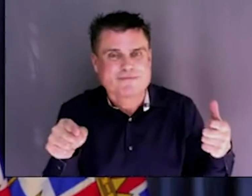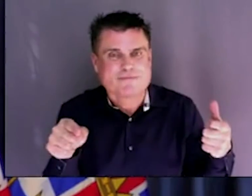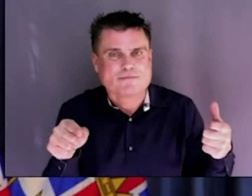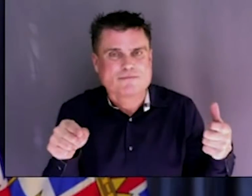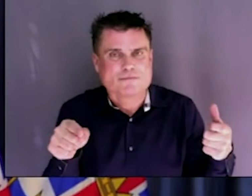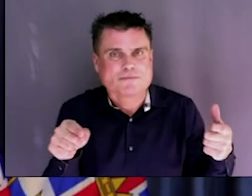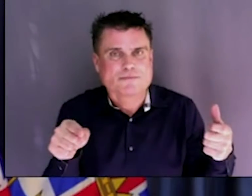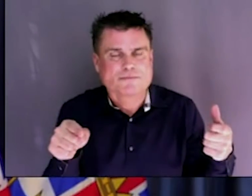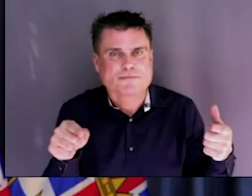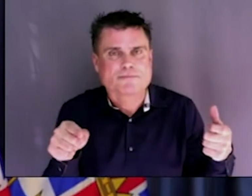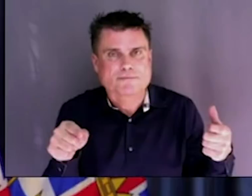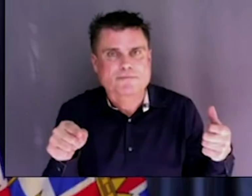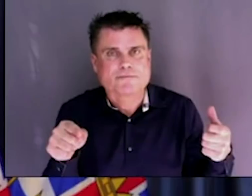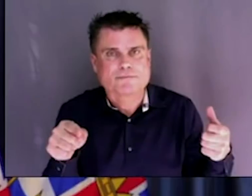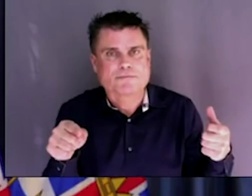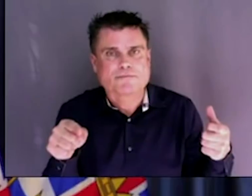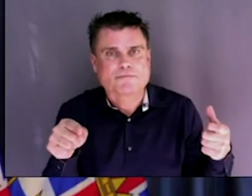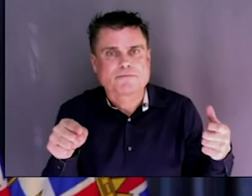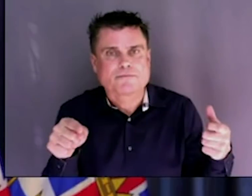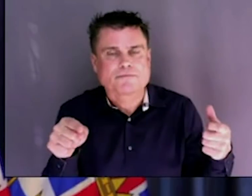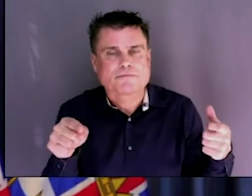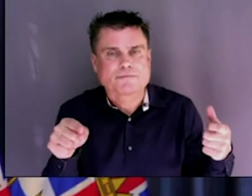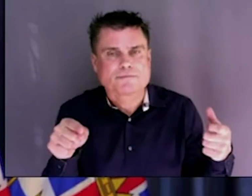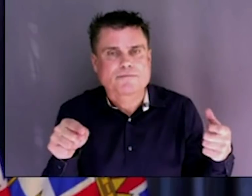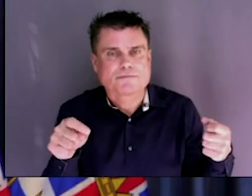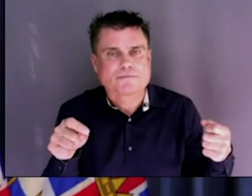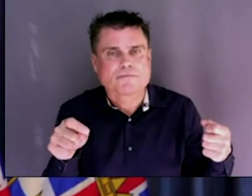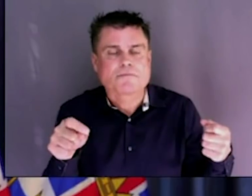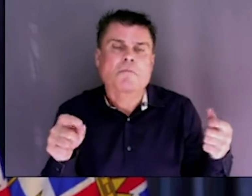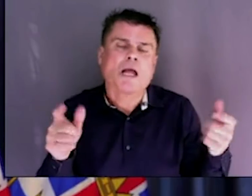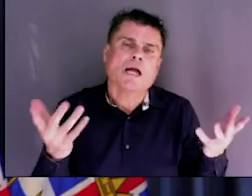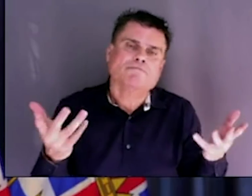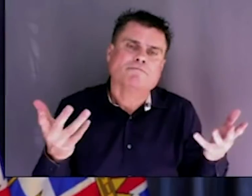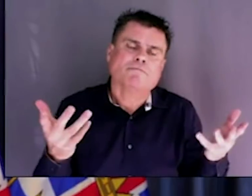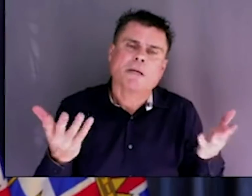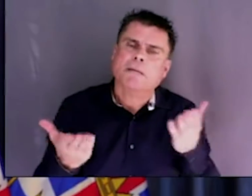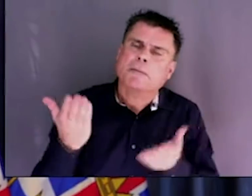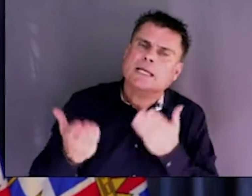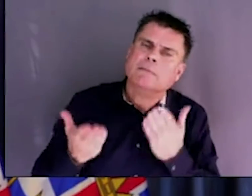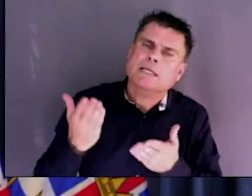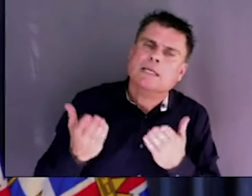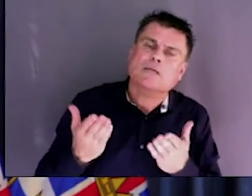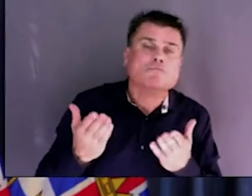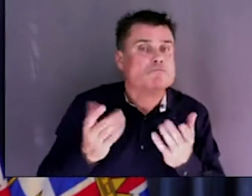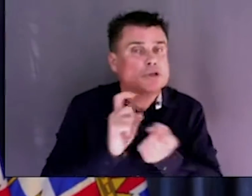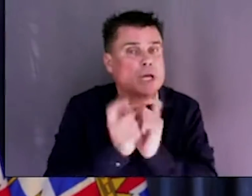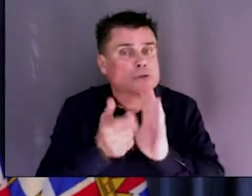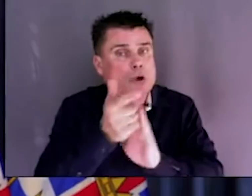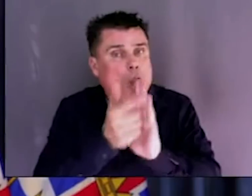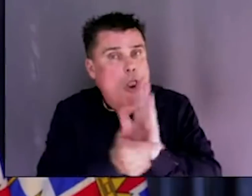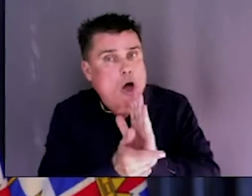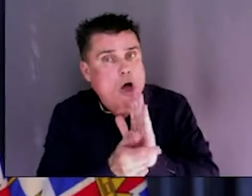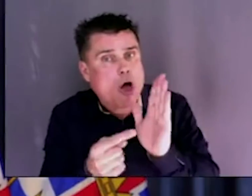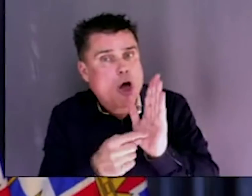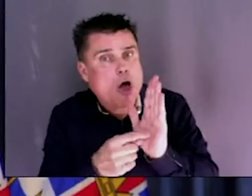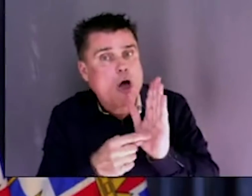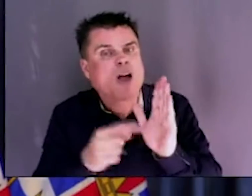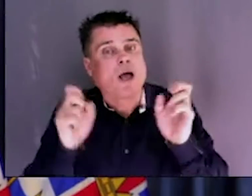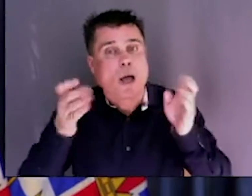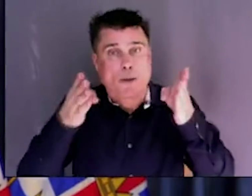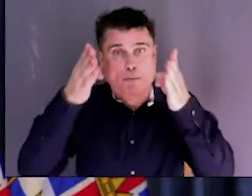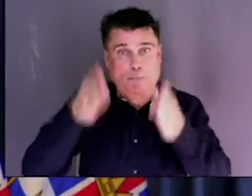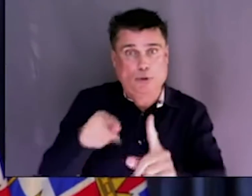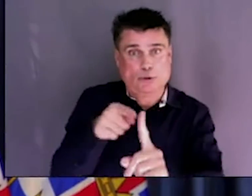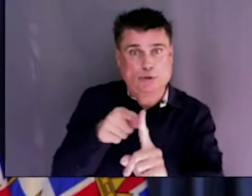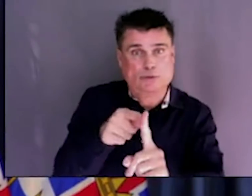and the chiefs of police across the country to advocate to the federal government that they amend the criminal code, that's the intent, that's the objective